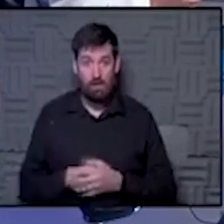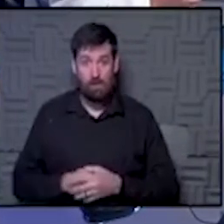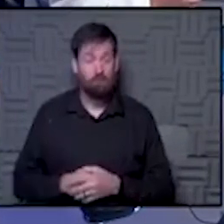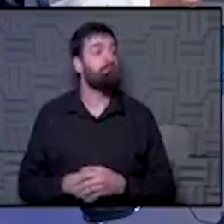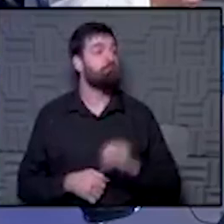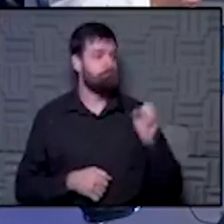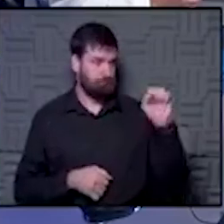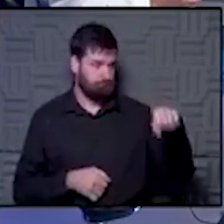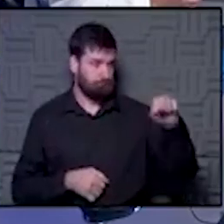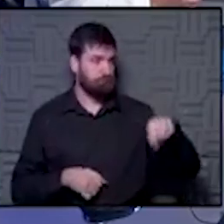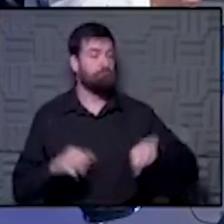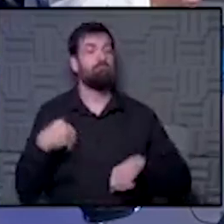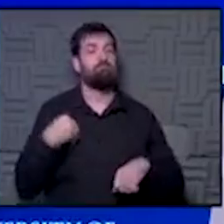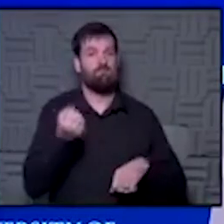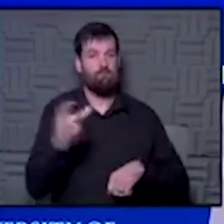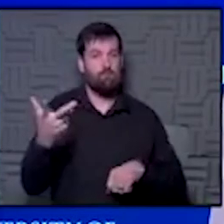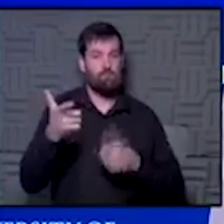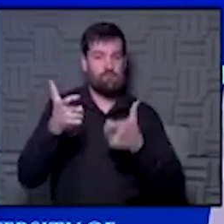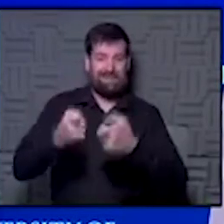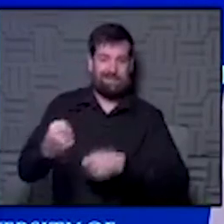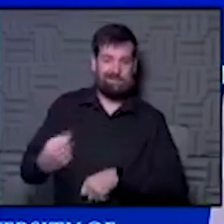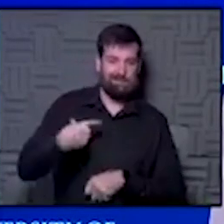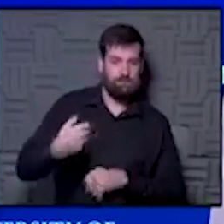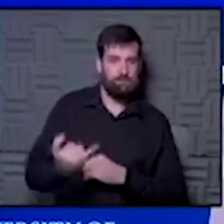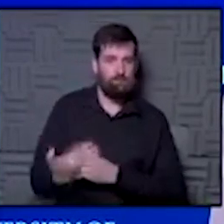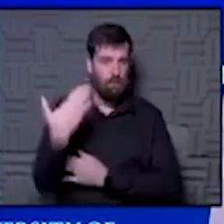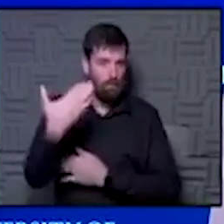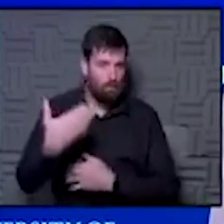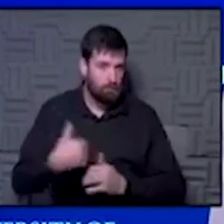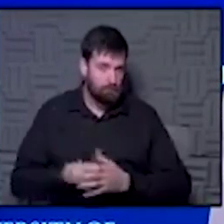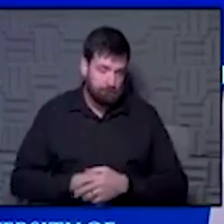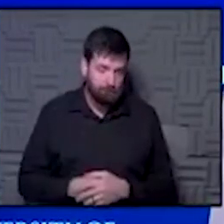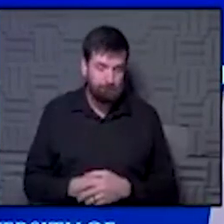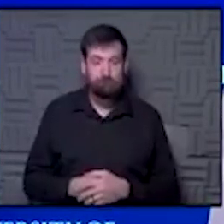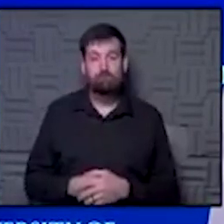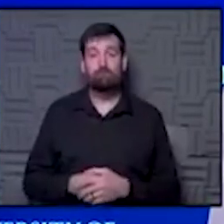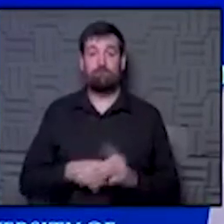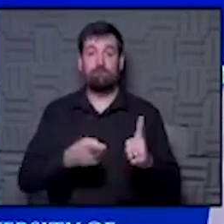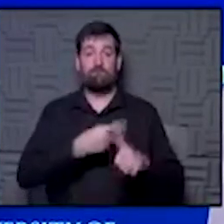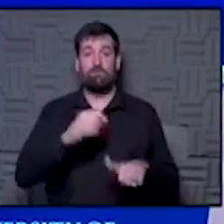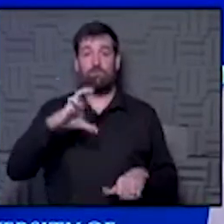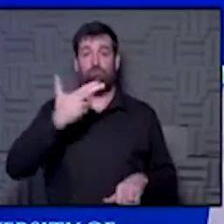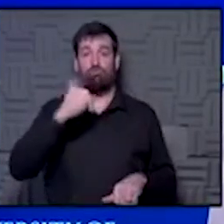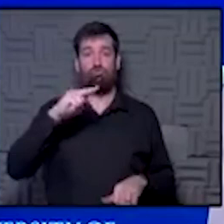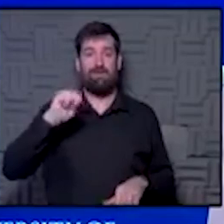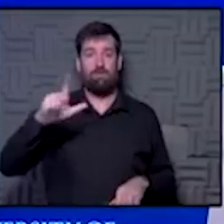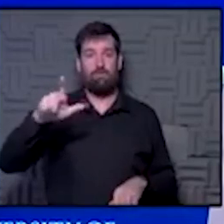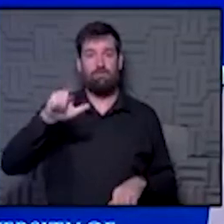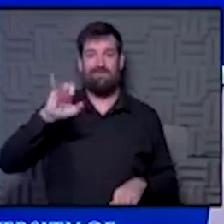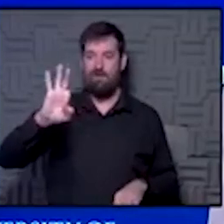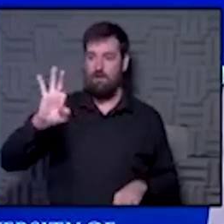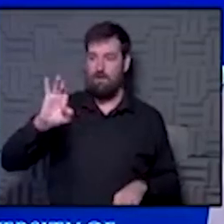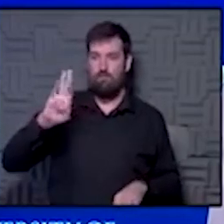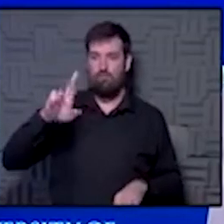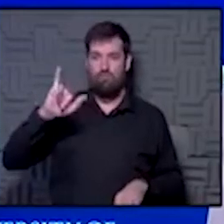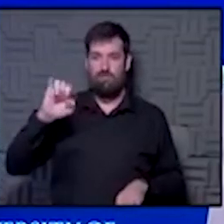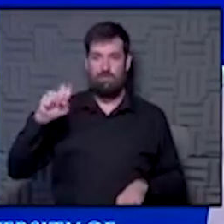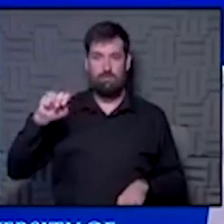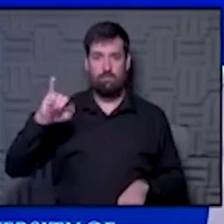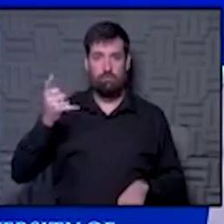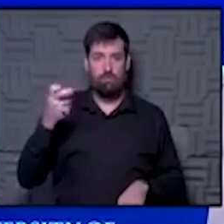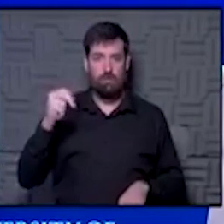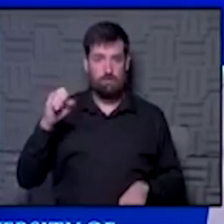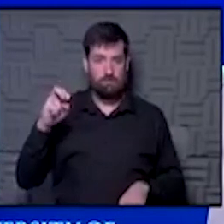Yeah. I have some that were texted to me earlier this morning. I'm going to start with Channel 9 and Brian Johnson. And he said that